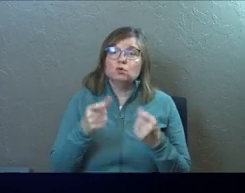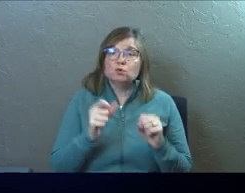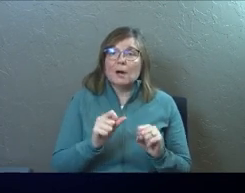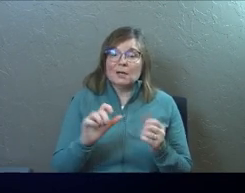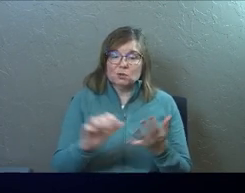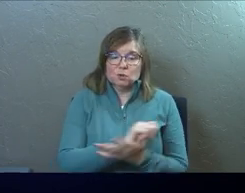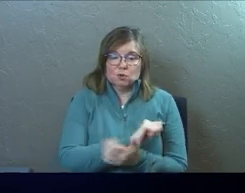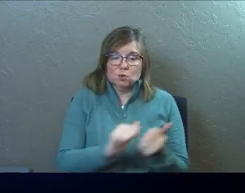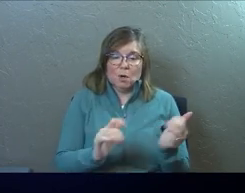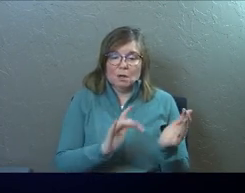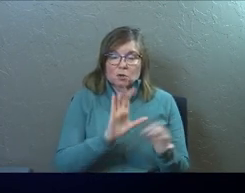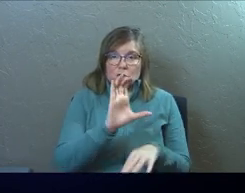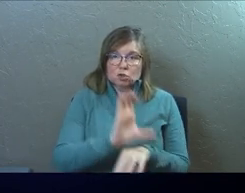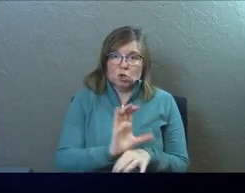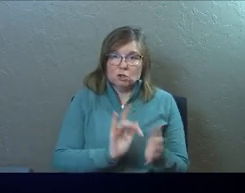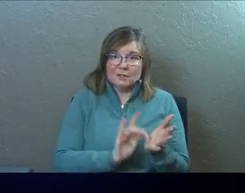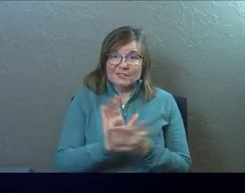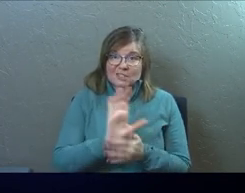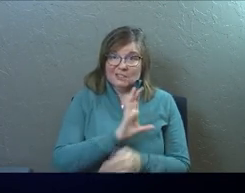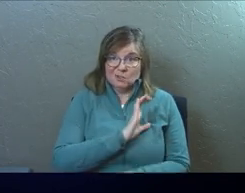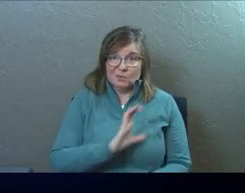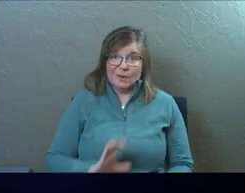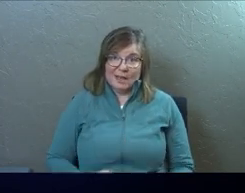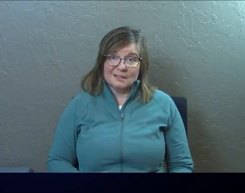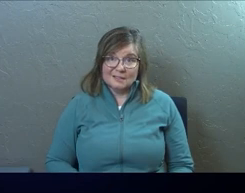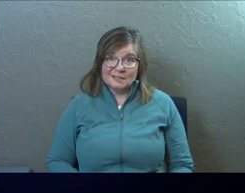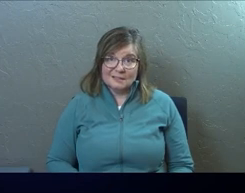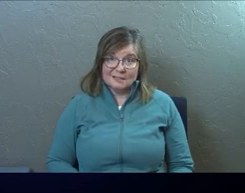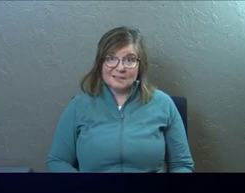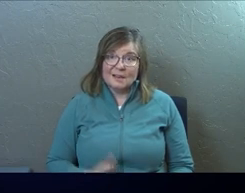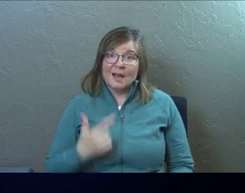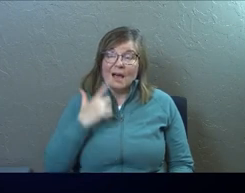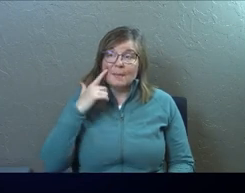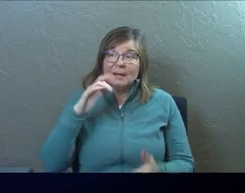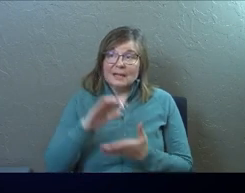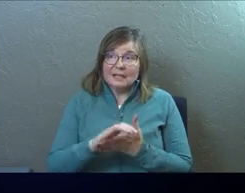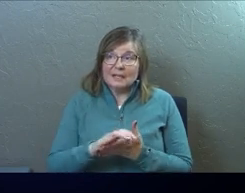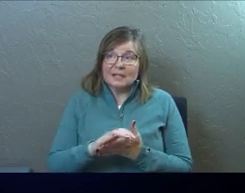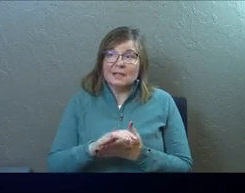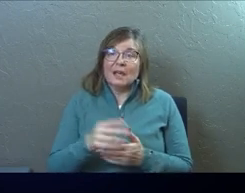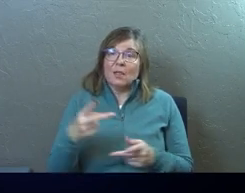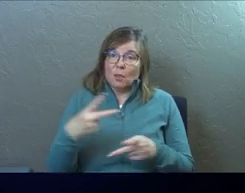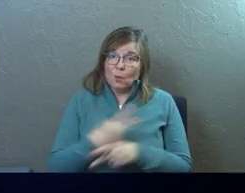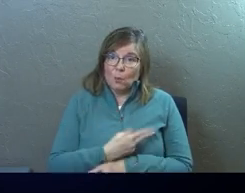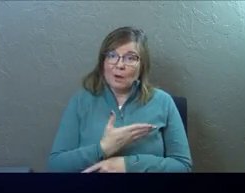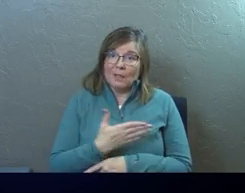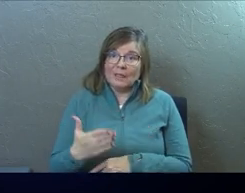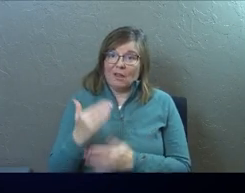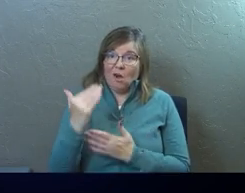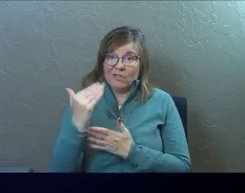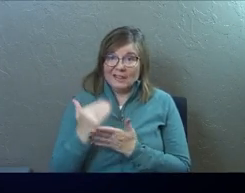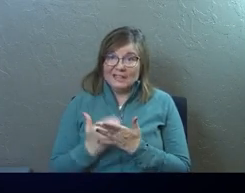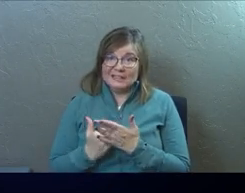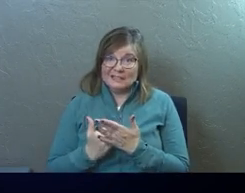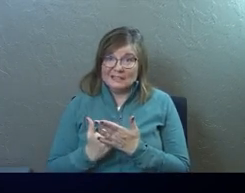trying to destroy the church of Jesus Christ, he said. This, I believe, is the worst thing on the list, and that